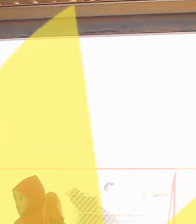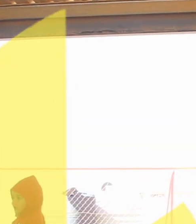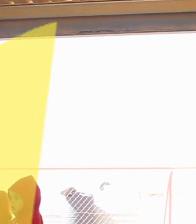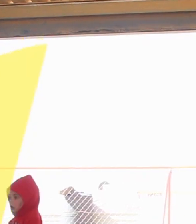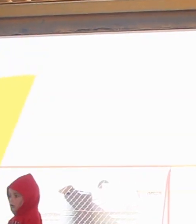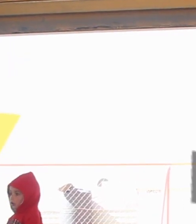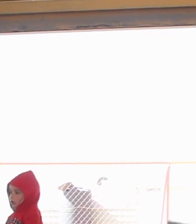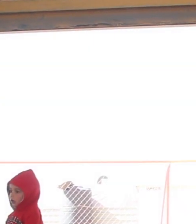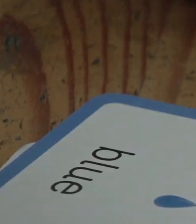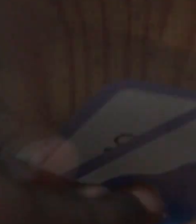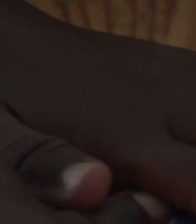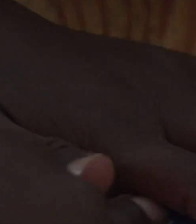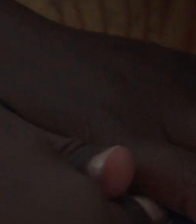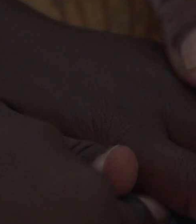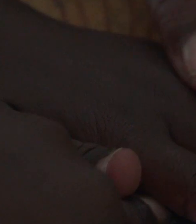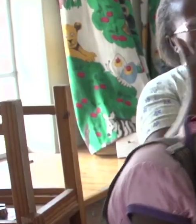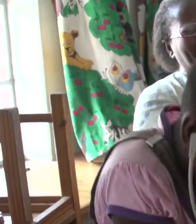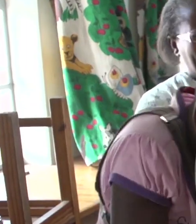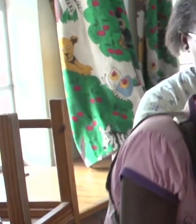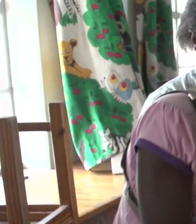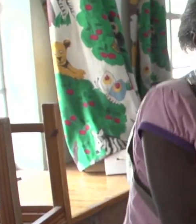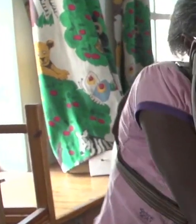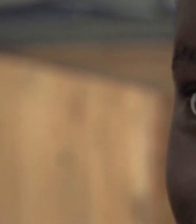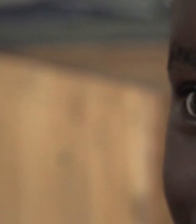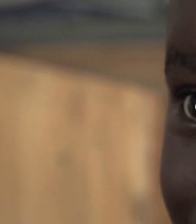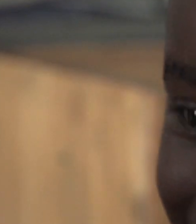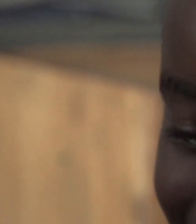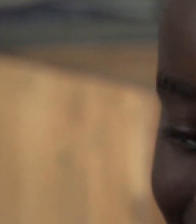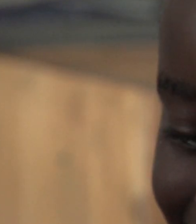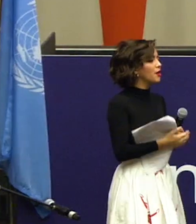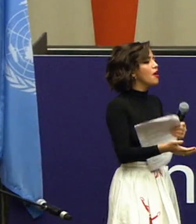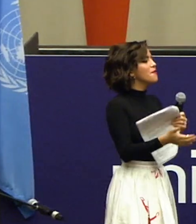Shots of children with and without disabilities playing and learning together.